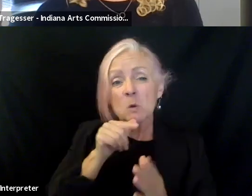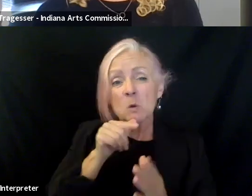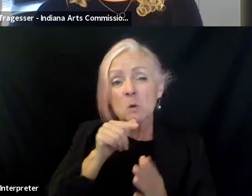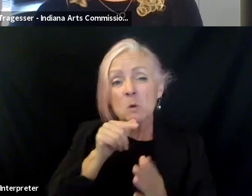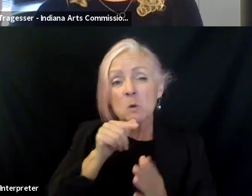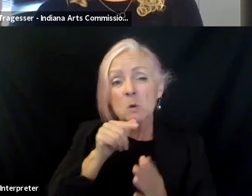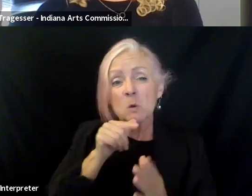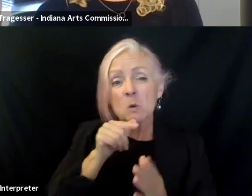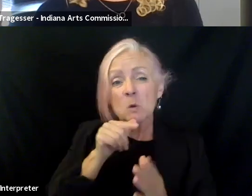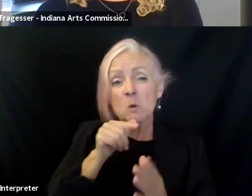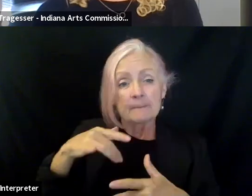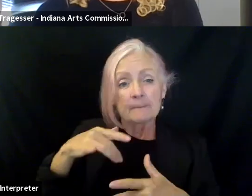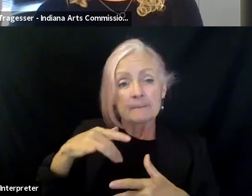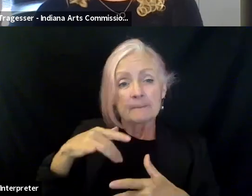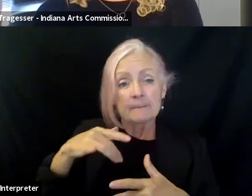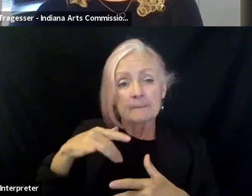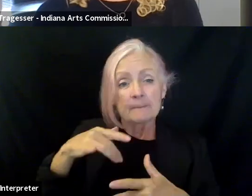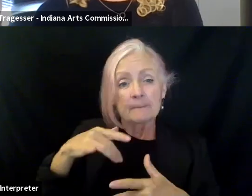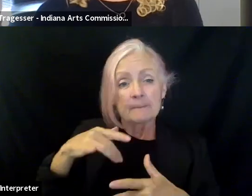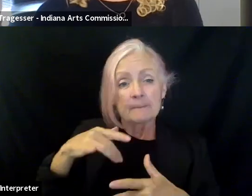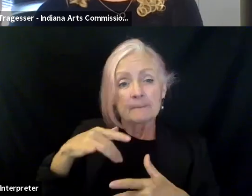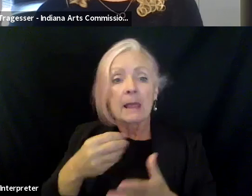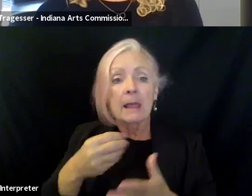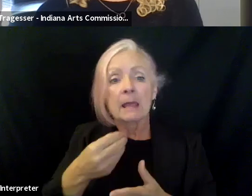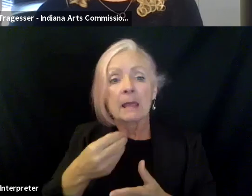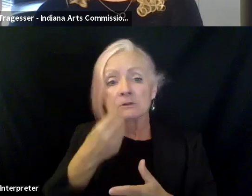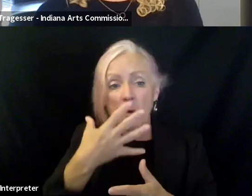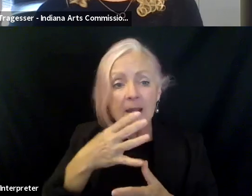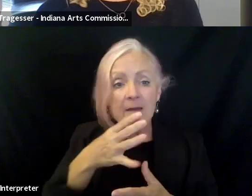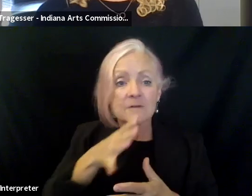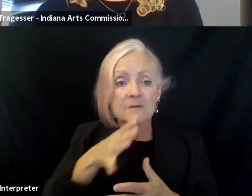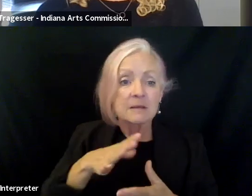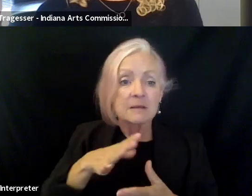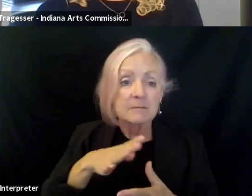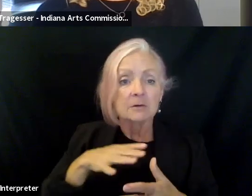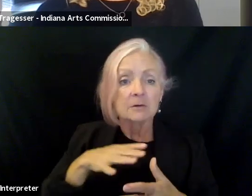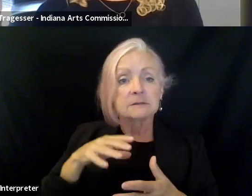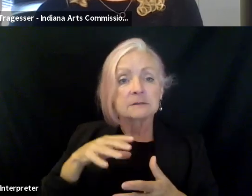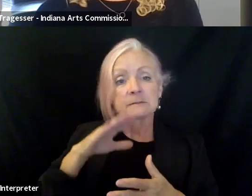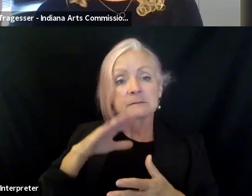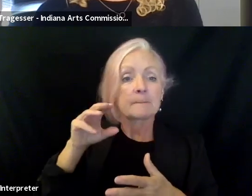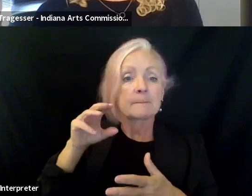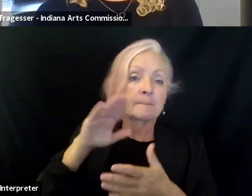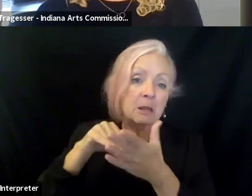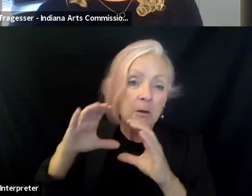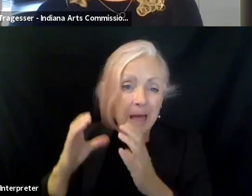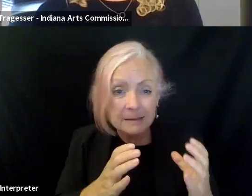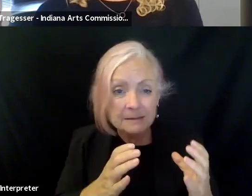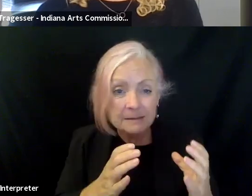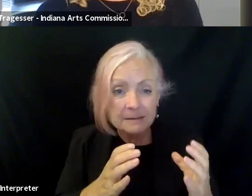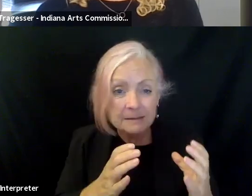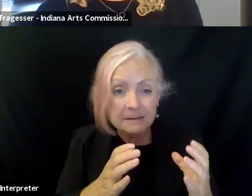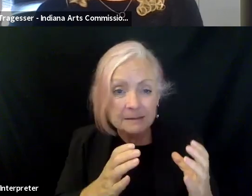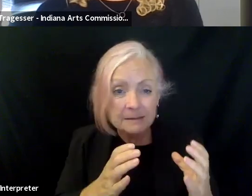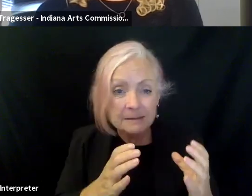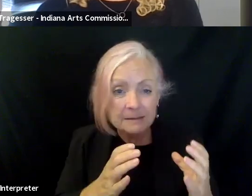likely middle class, and, you know, there's this real interest in broadening, you know, that, that audience out so it doesn't all